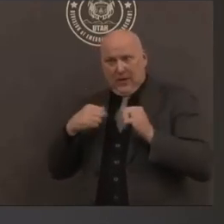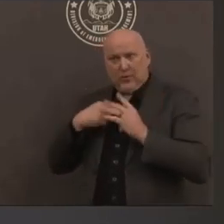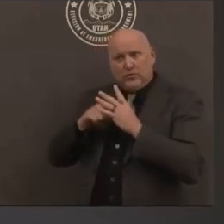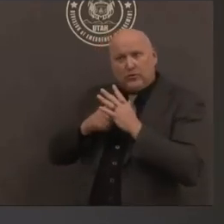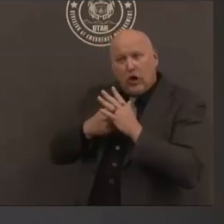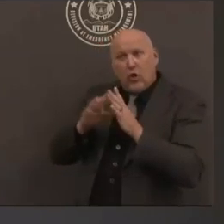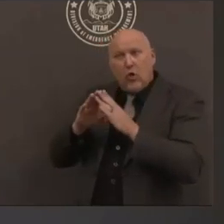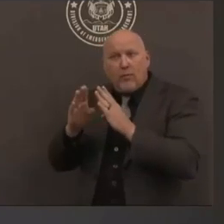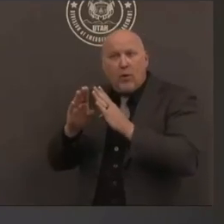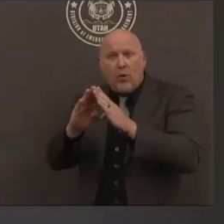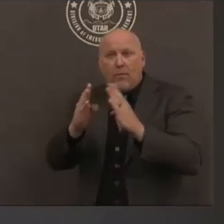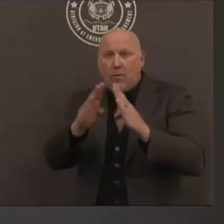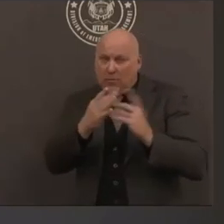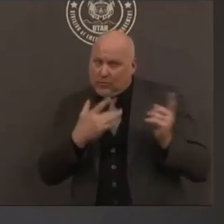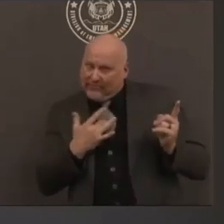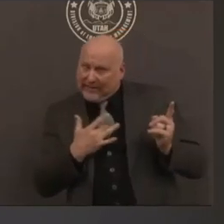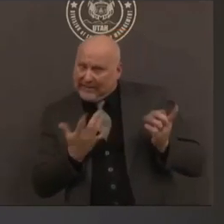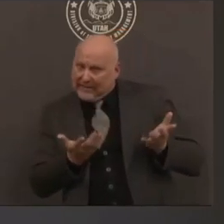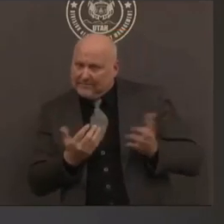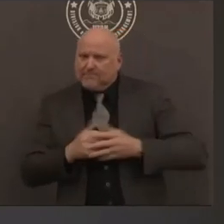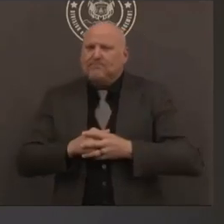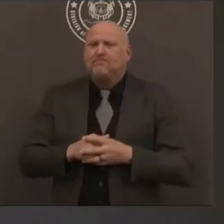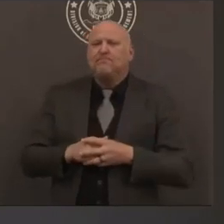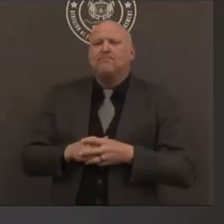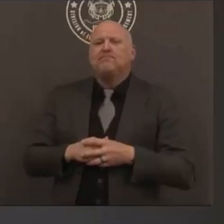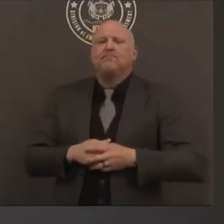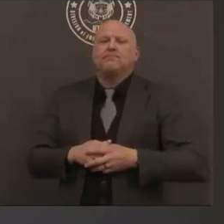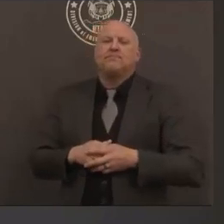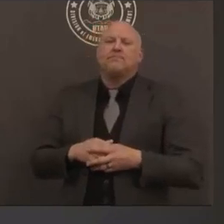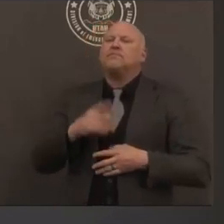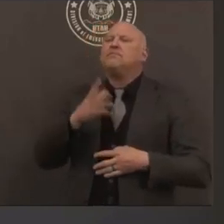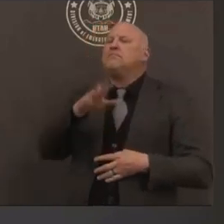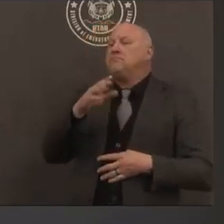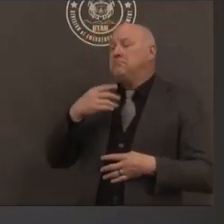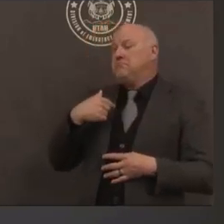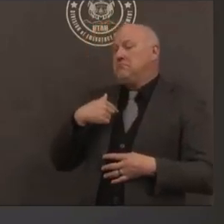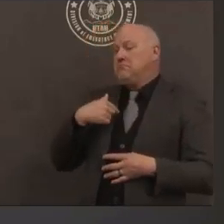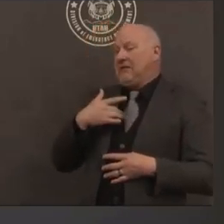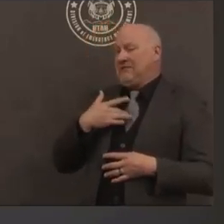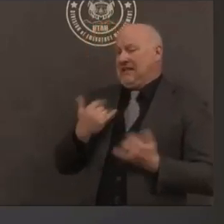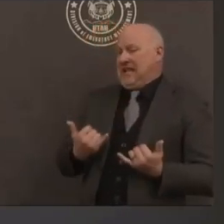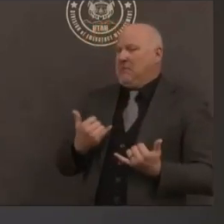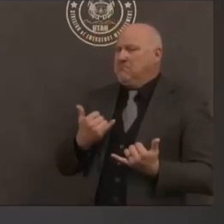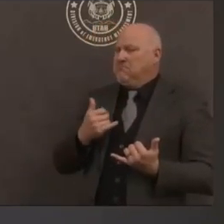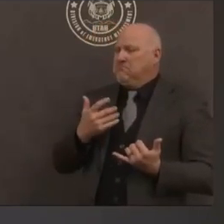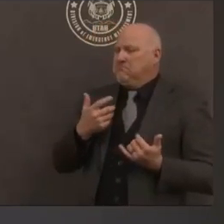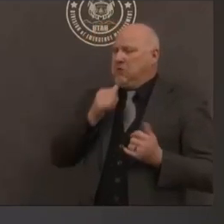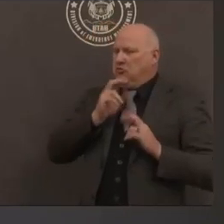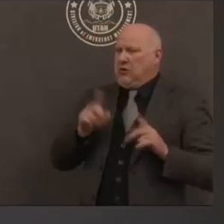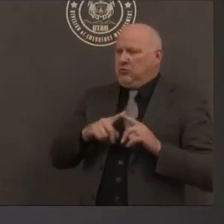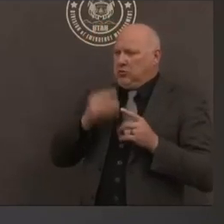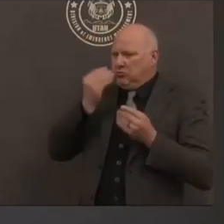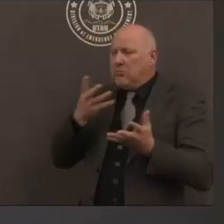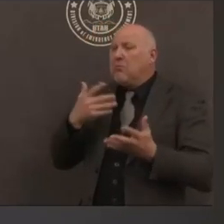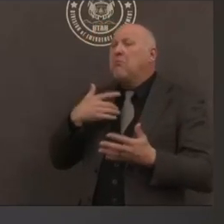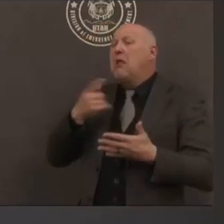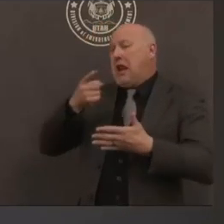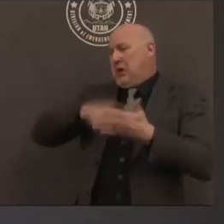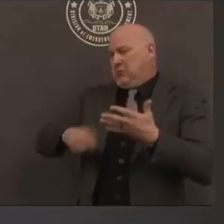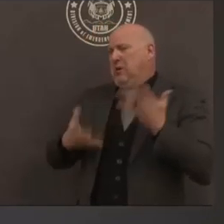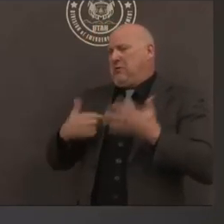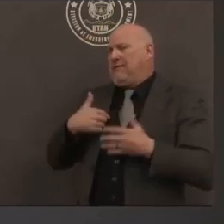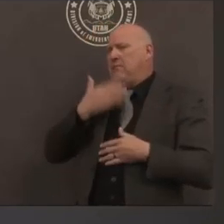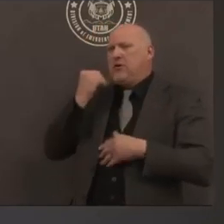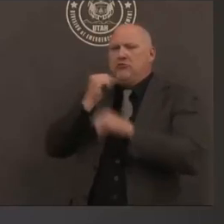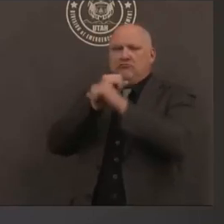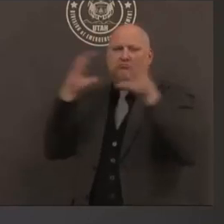next week or so followed by a decline in cases and and those are great signs that you know we can start looking into this slow reopening as long